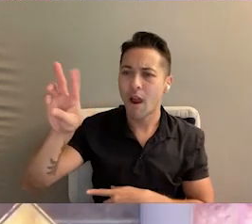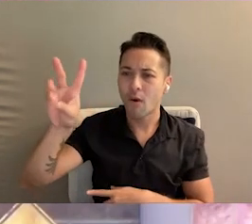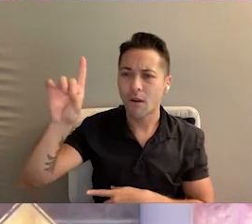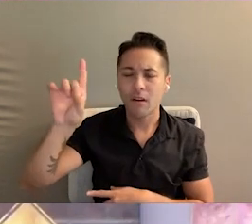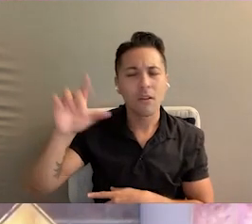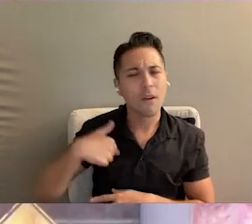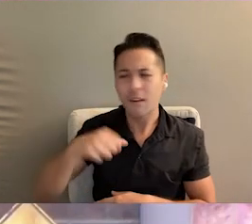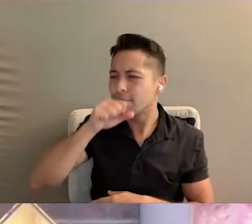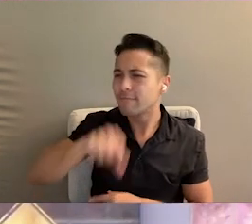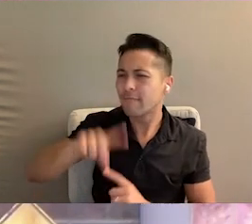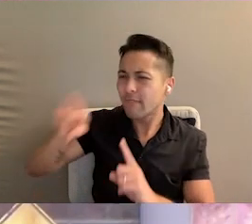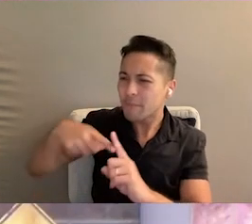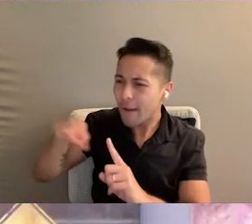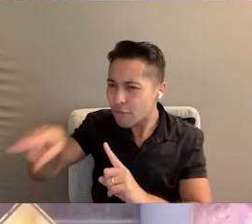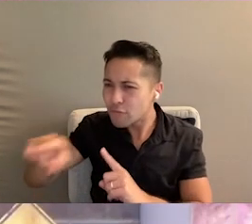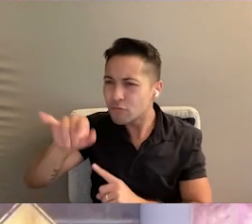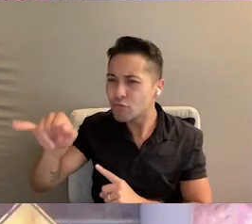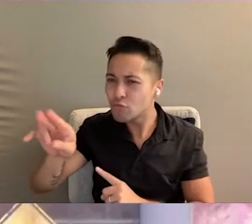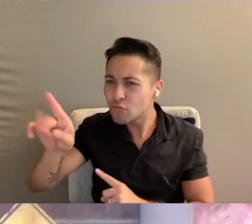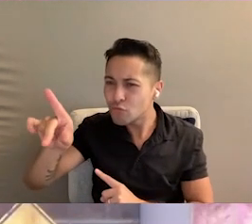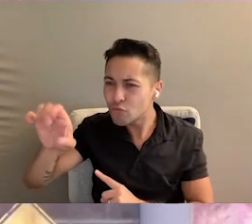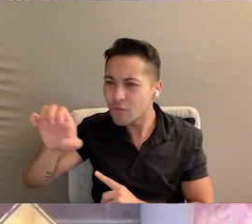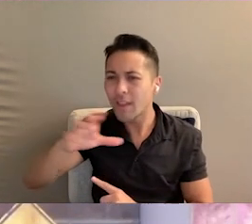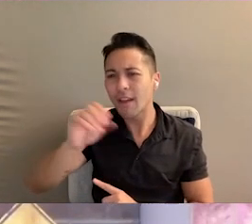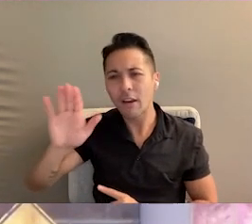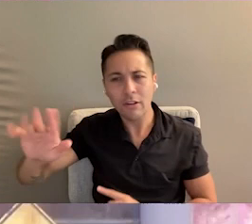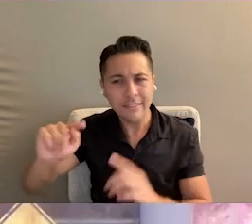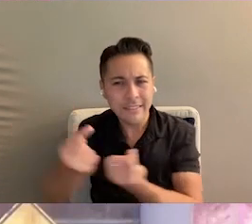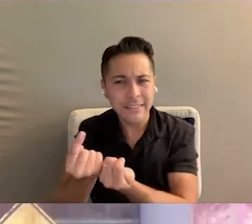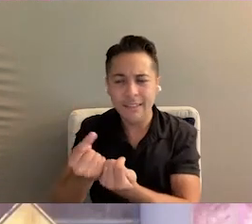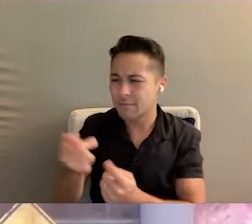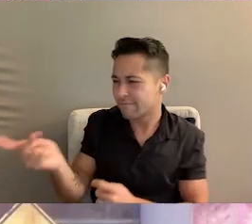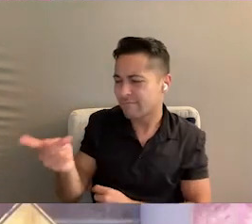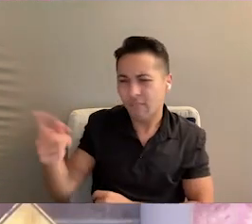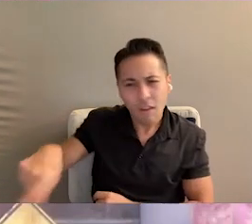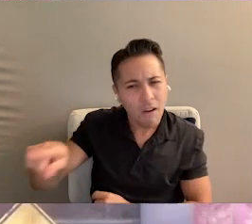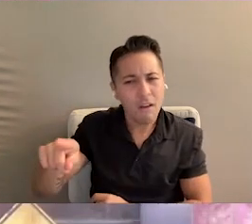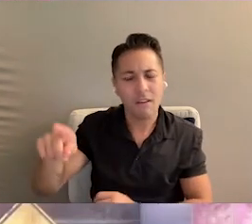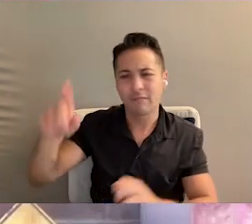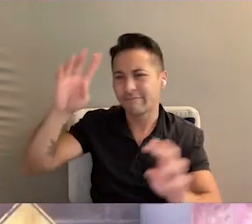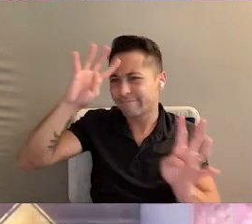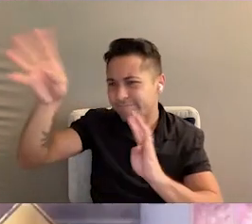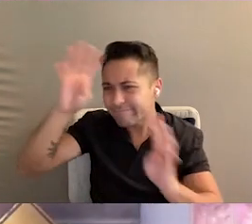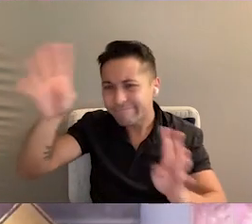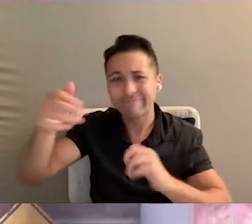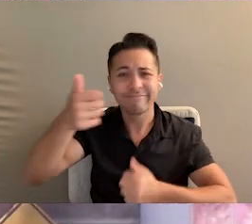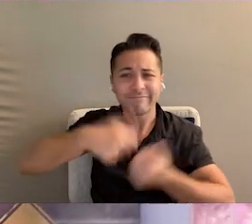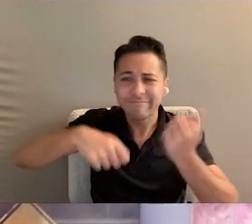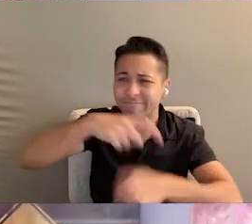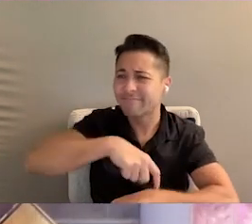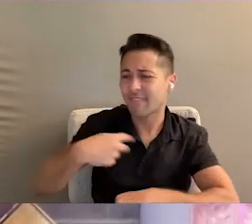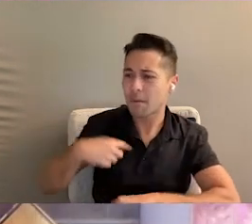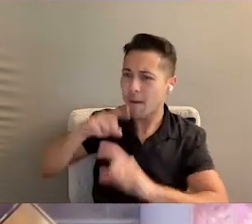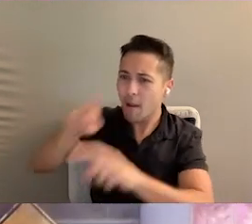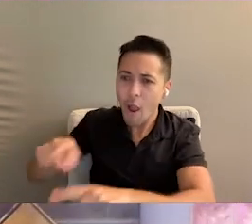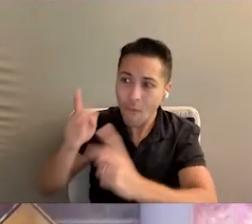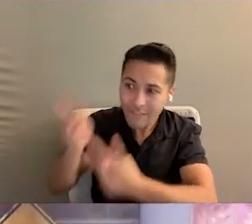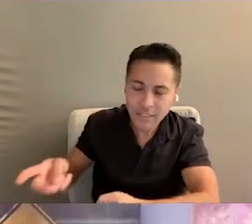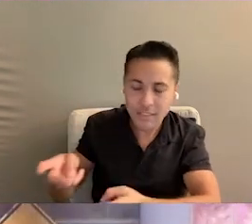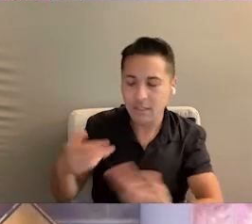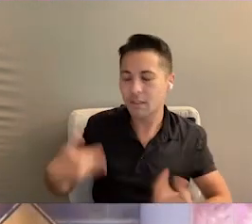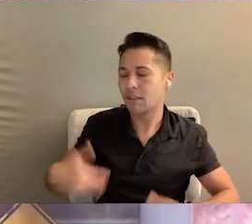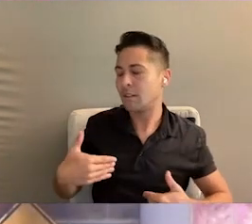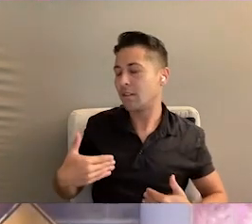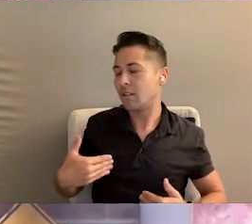and her dynamic team is how very innovative that they are. Every time we visit together, it's incredible. I'm blown